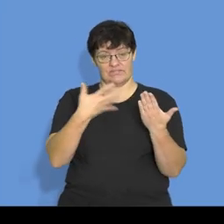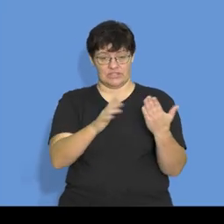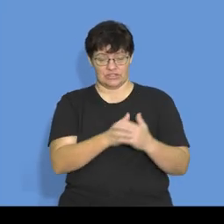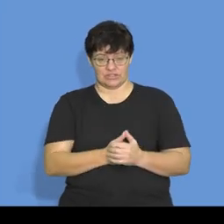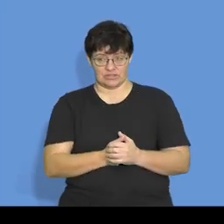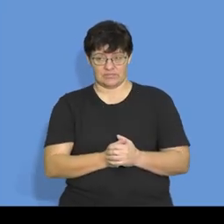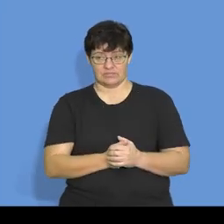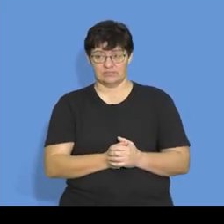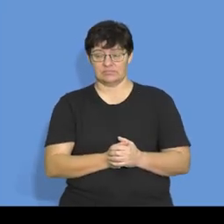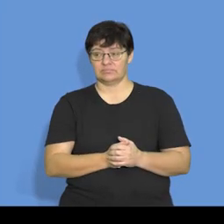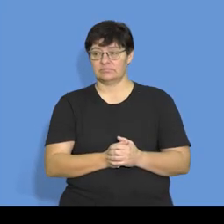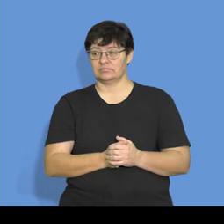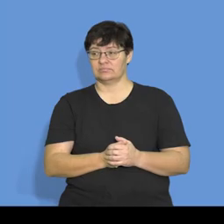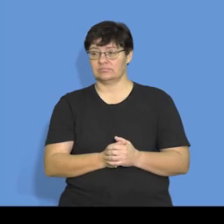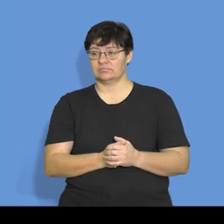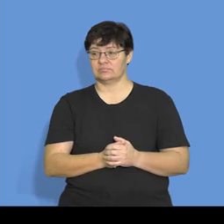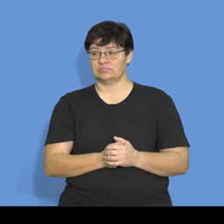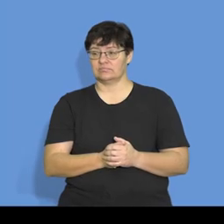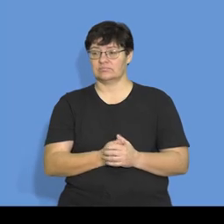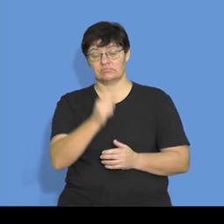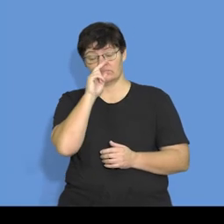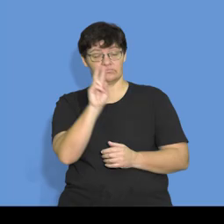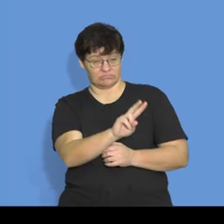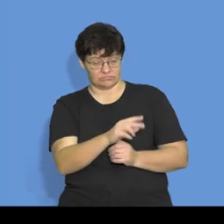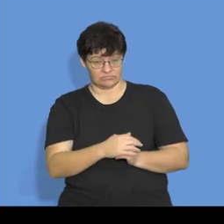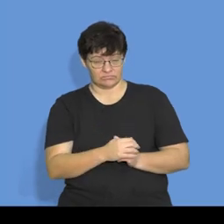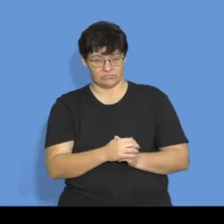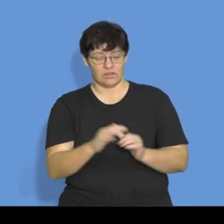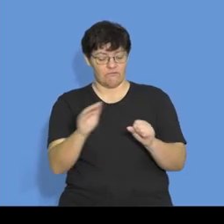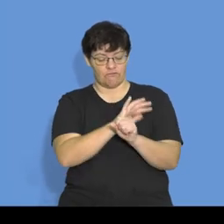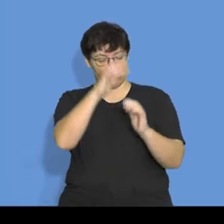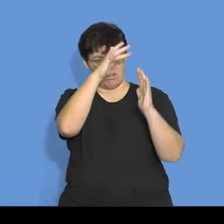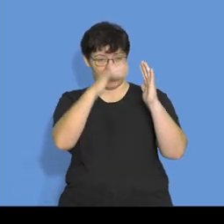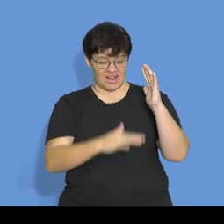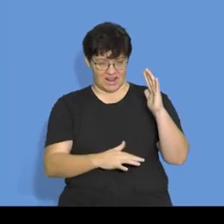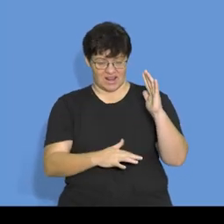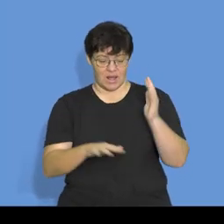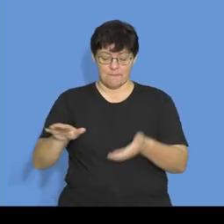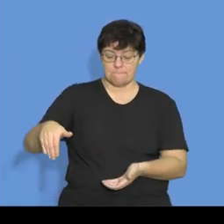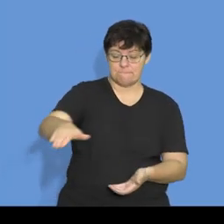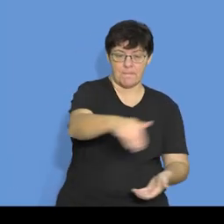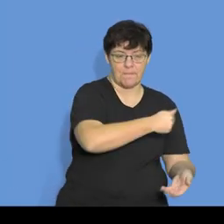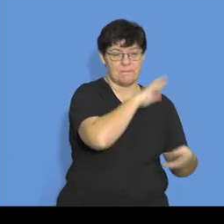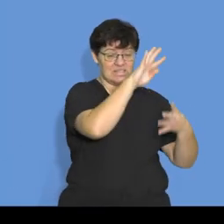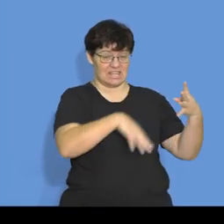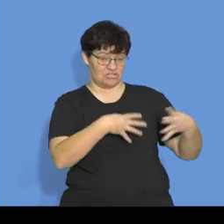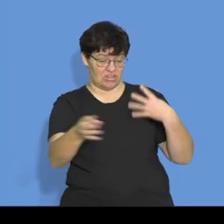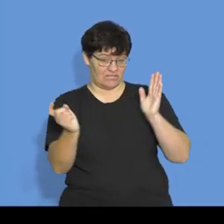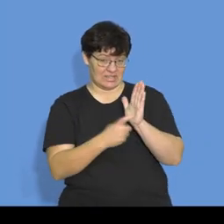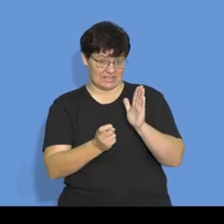So, if we now look at our completed data collection schedule, this is what we have here.